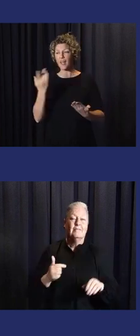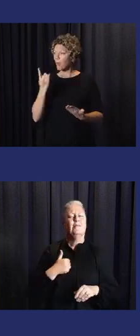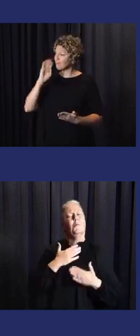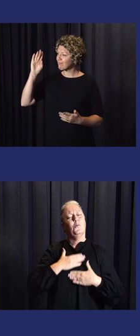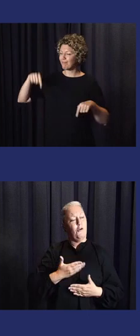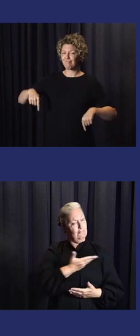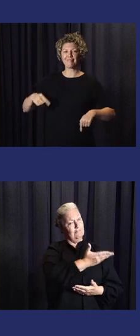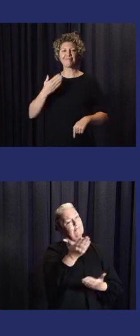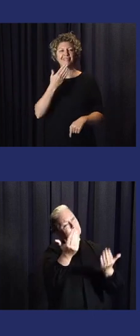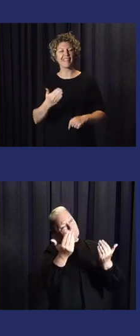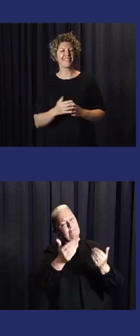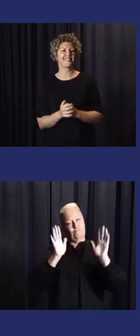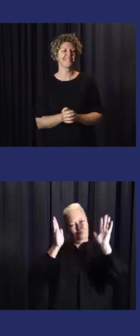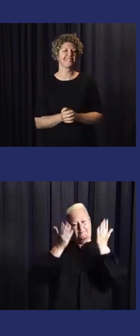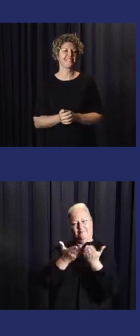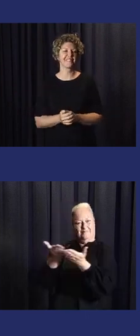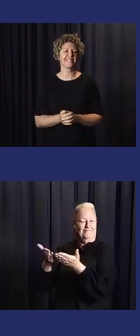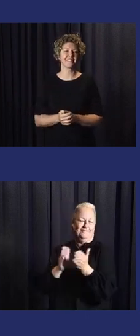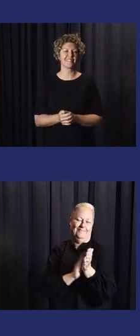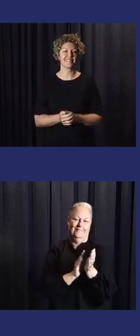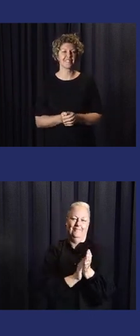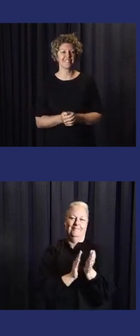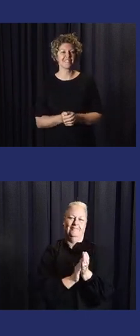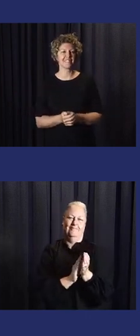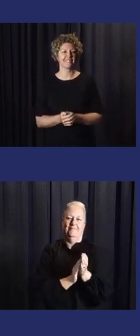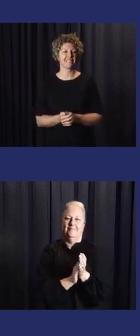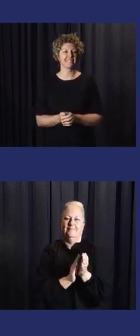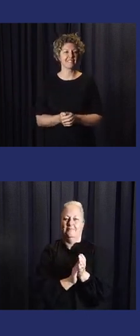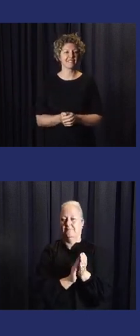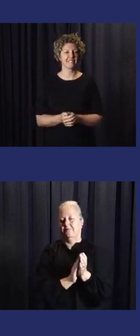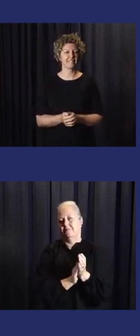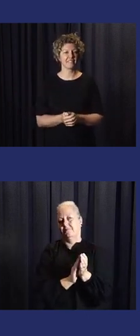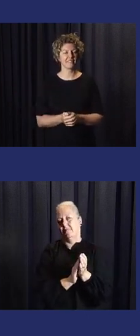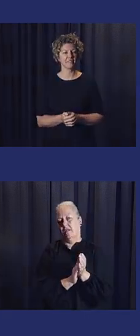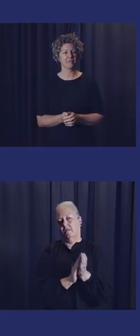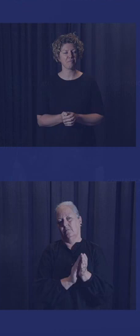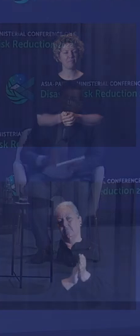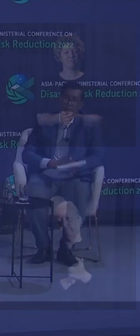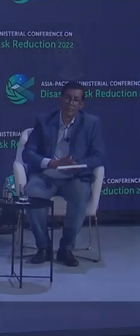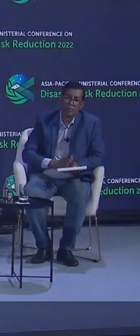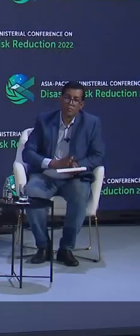I think that's about all for today. I'd like you to join me in thanking our speakers for today. Thank you very much. you.